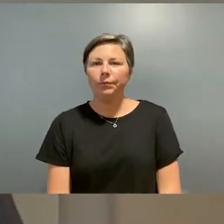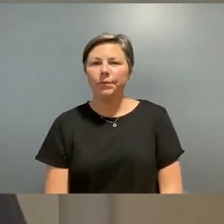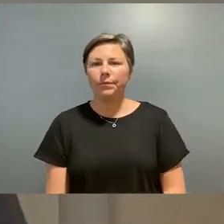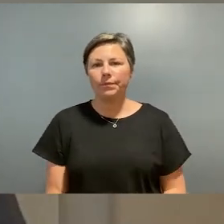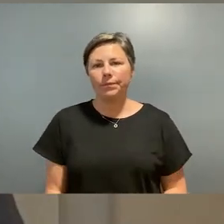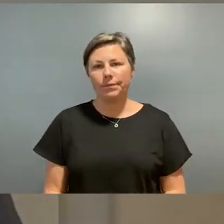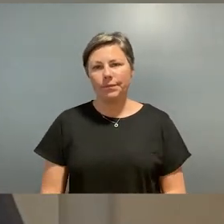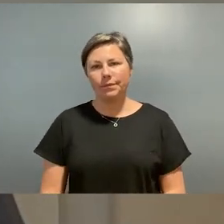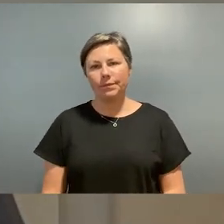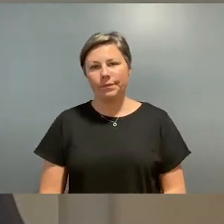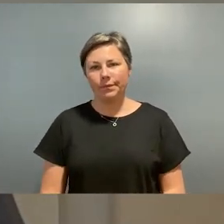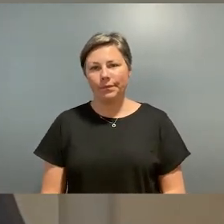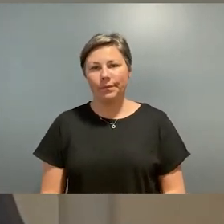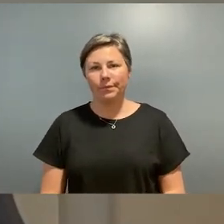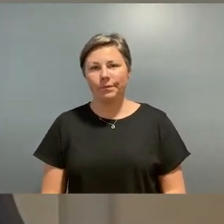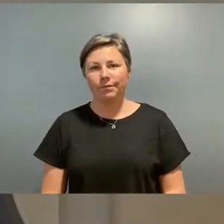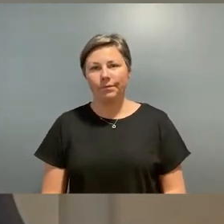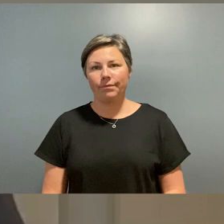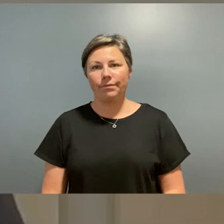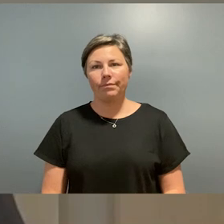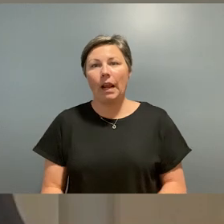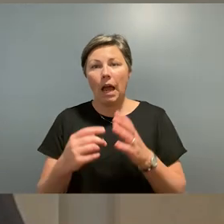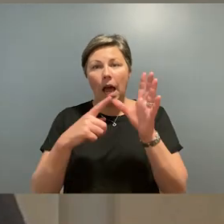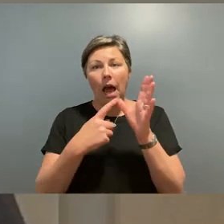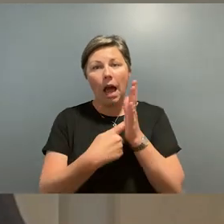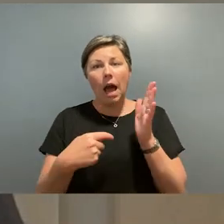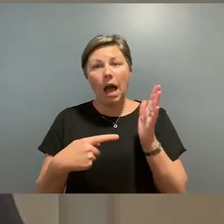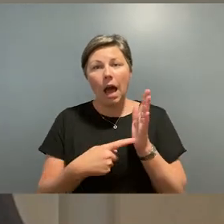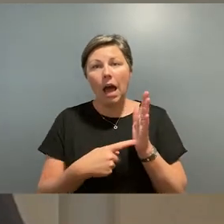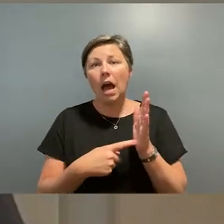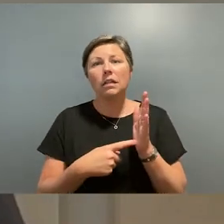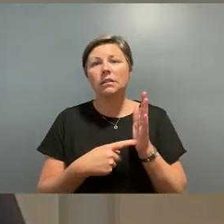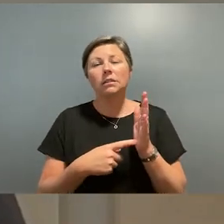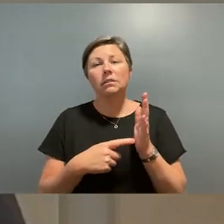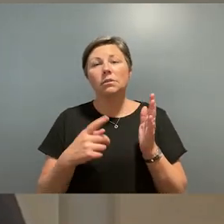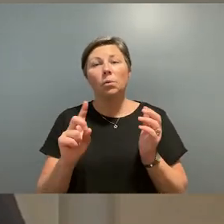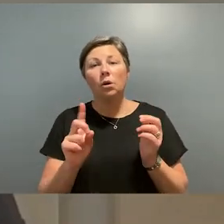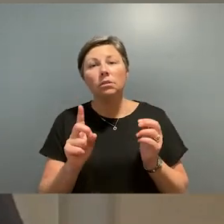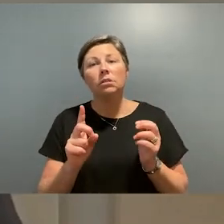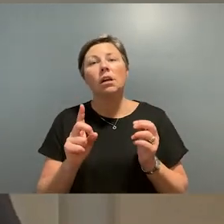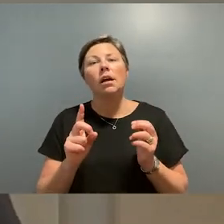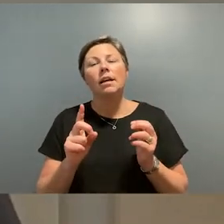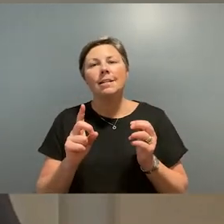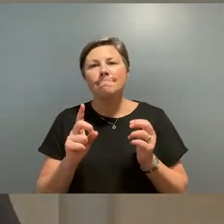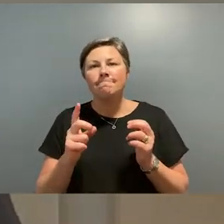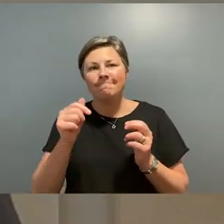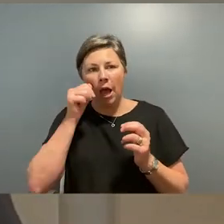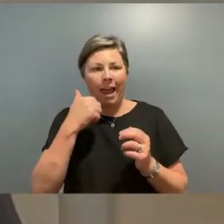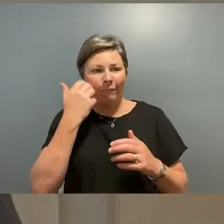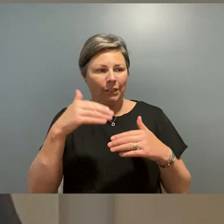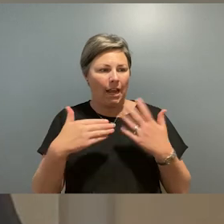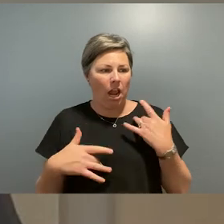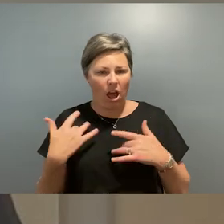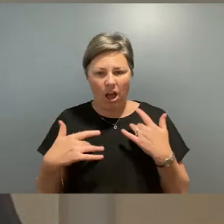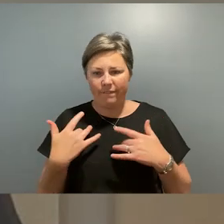it seems to me that the role of art is to mediate our internal lives with our cultural friction